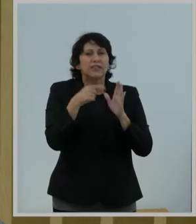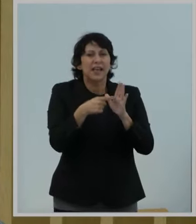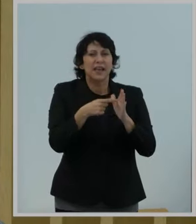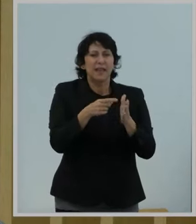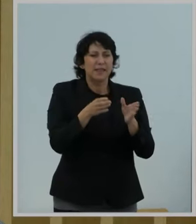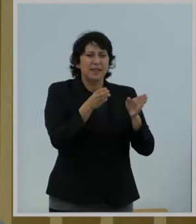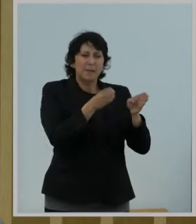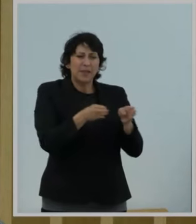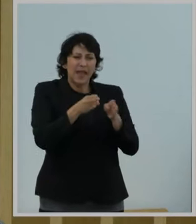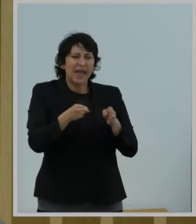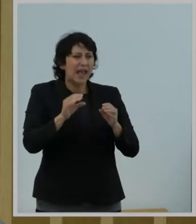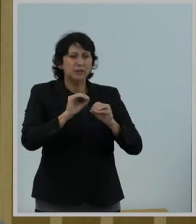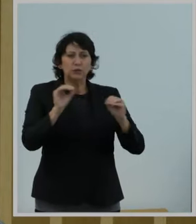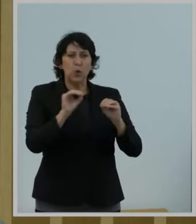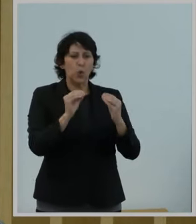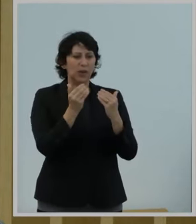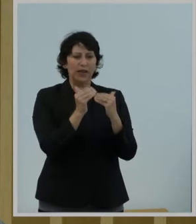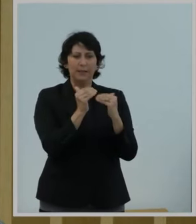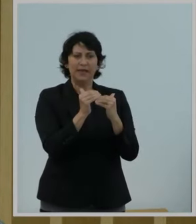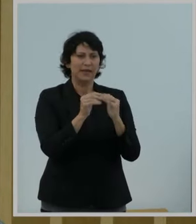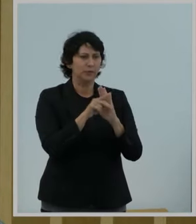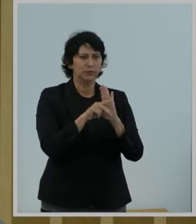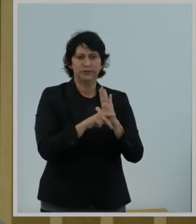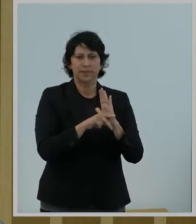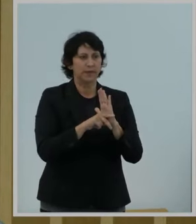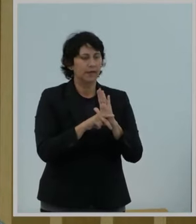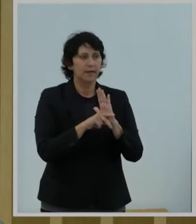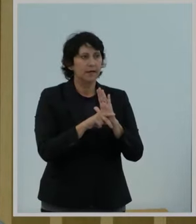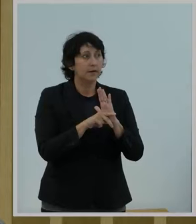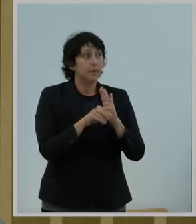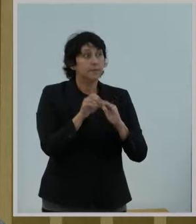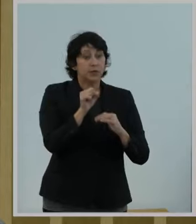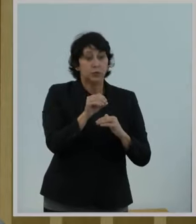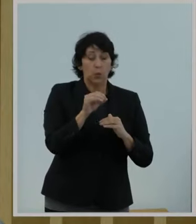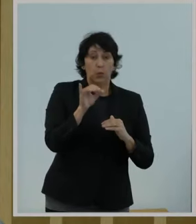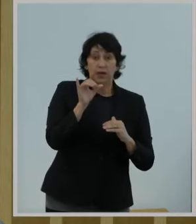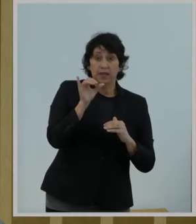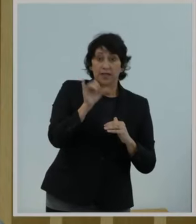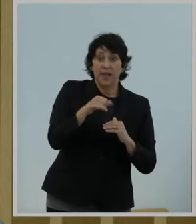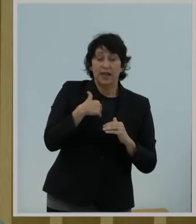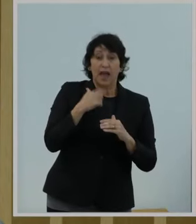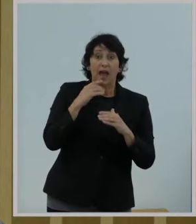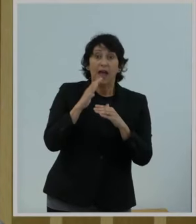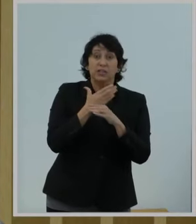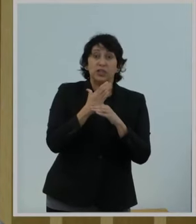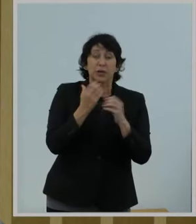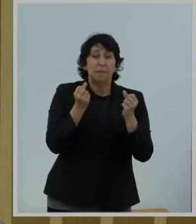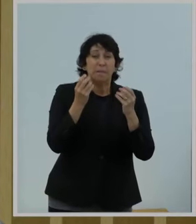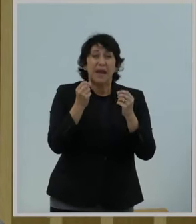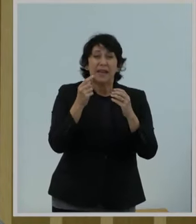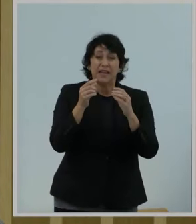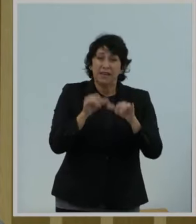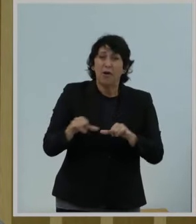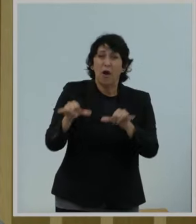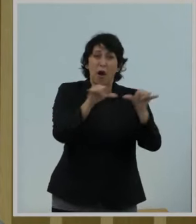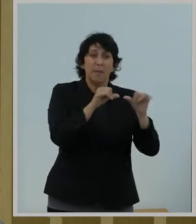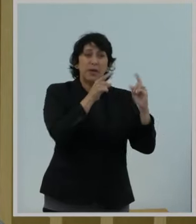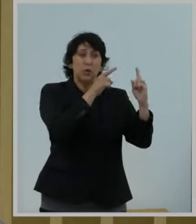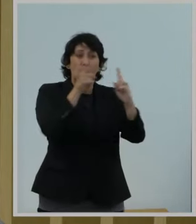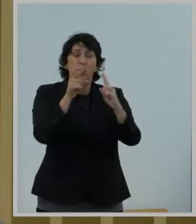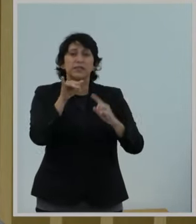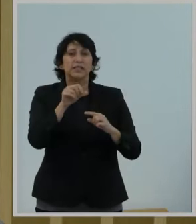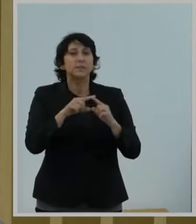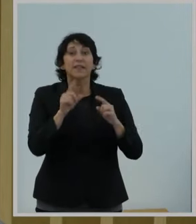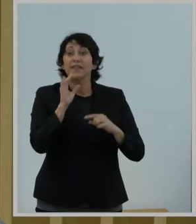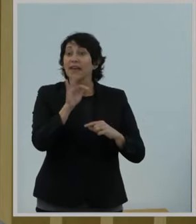has no limiting principle. Now, those of us on the Commission today share so many common goals, but the FCC